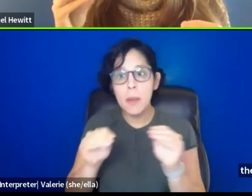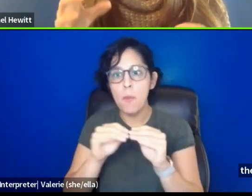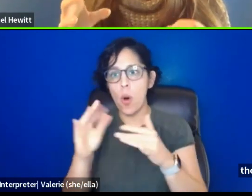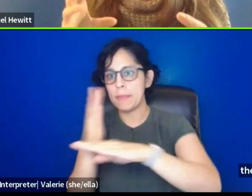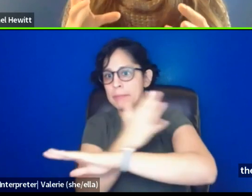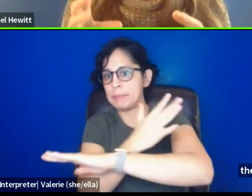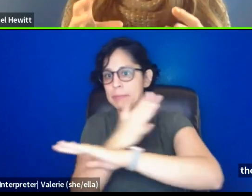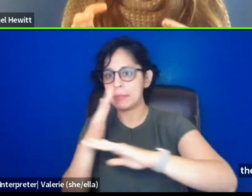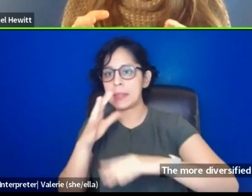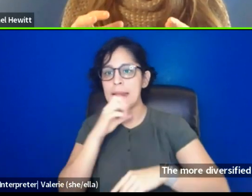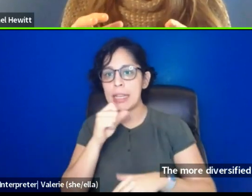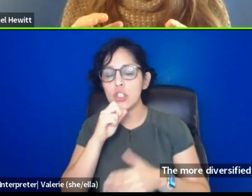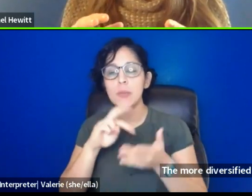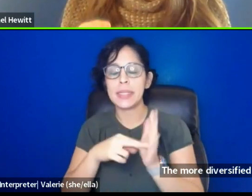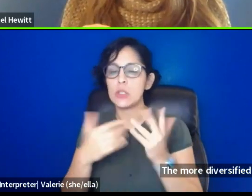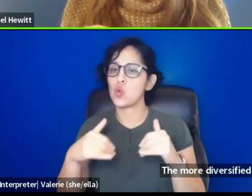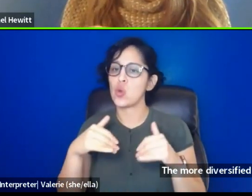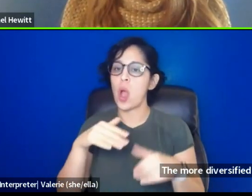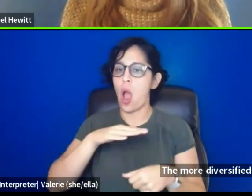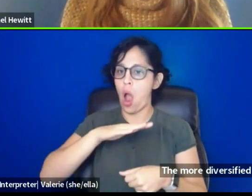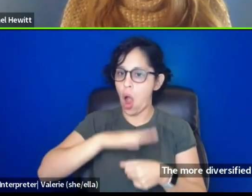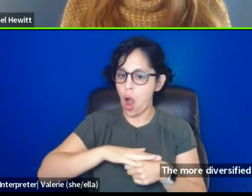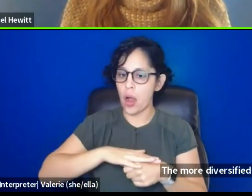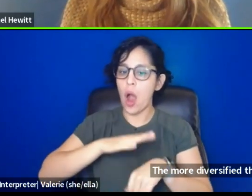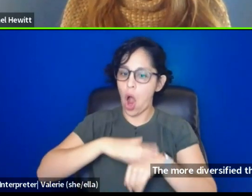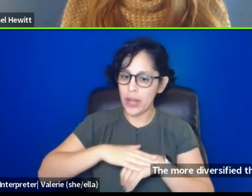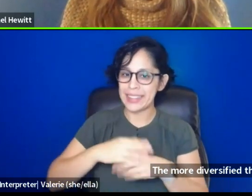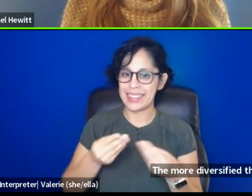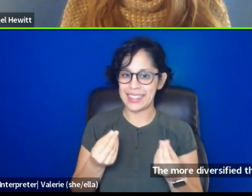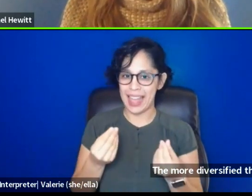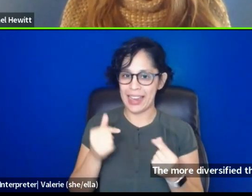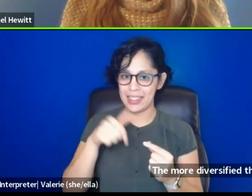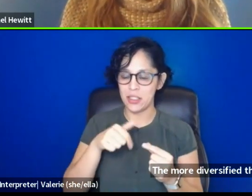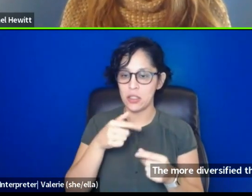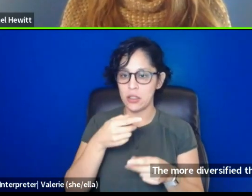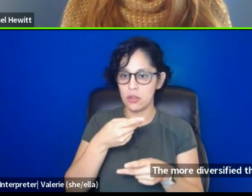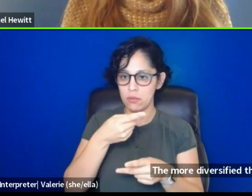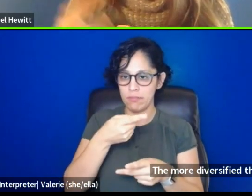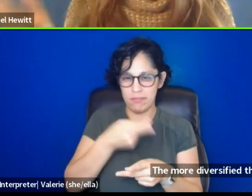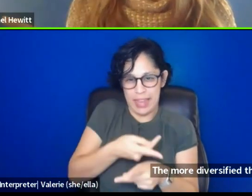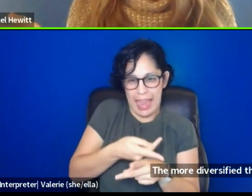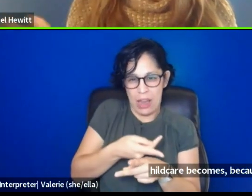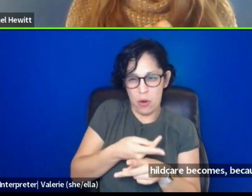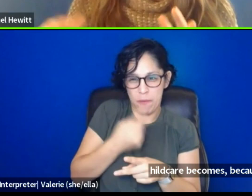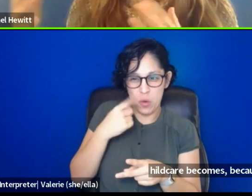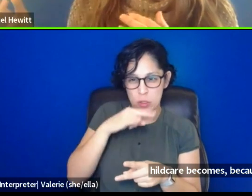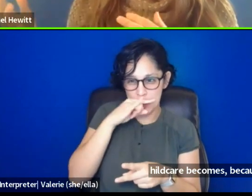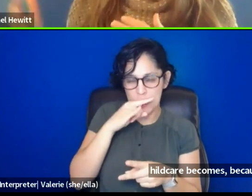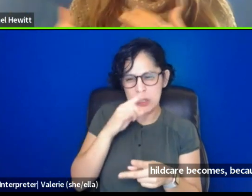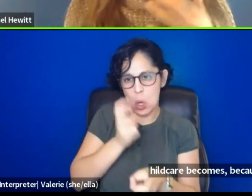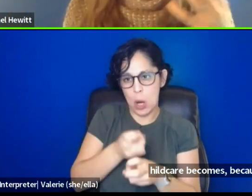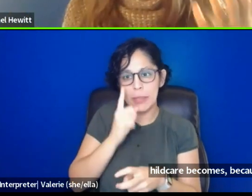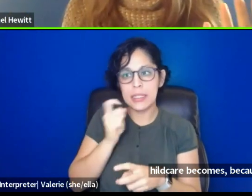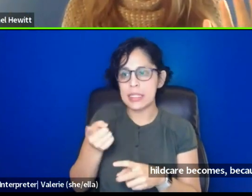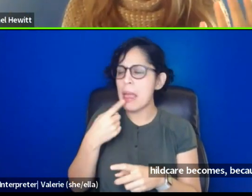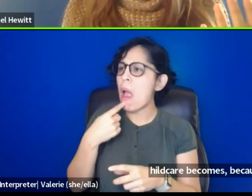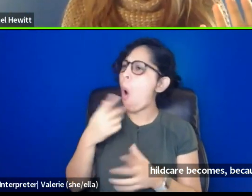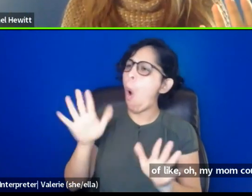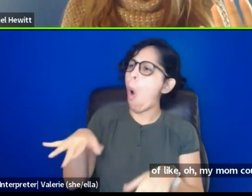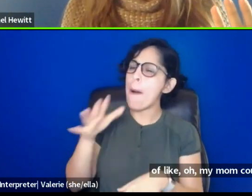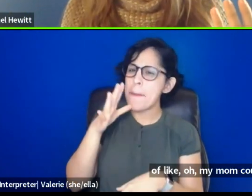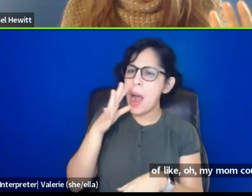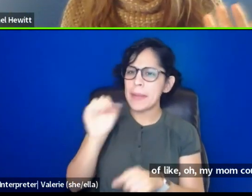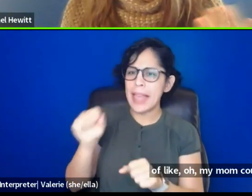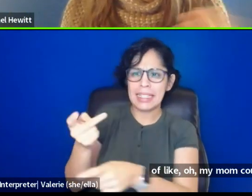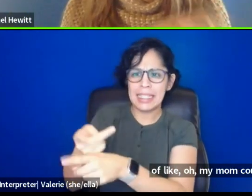more complex onsite childcare becomes because then there's even the moment of like, oh, my mom could keep them. so they stayed home and you've already paid